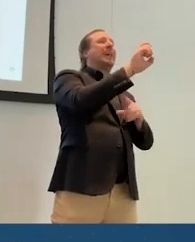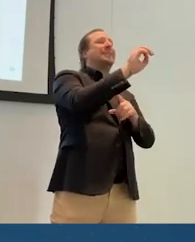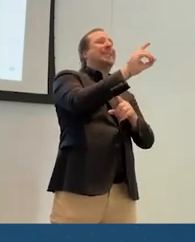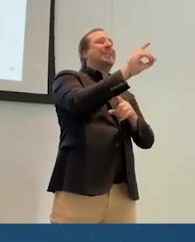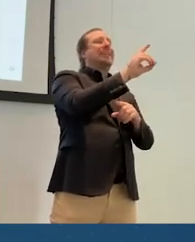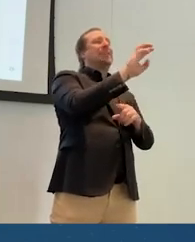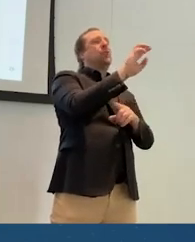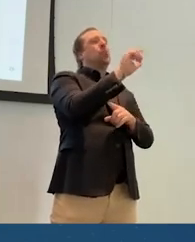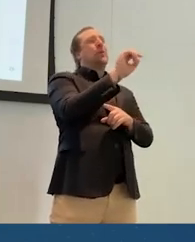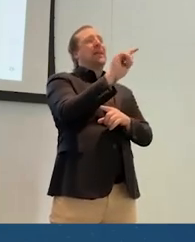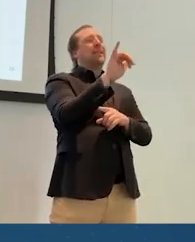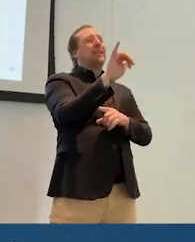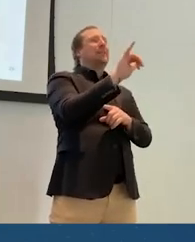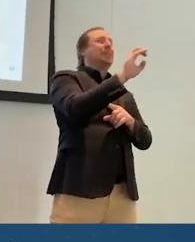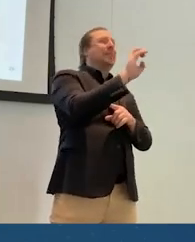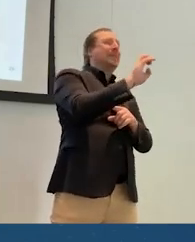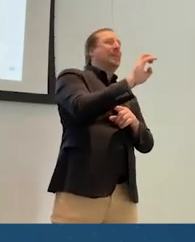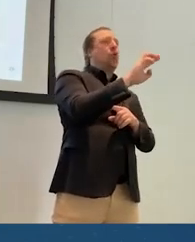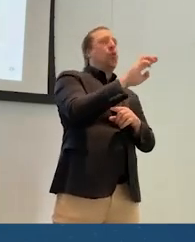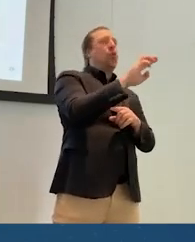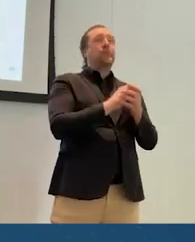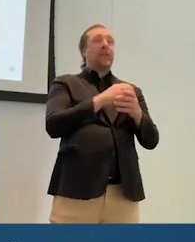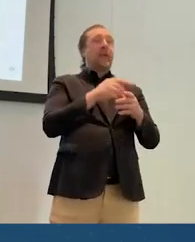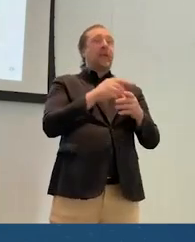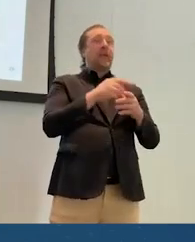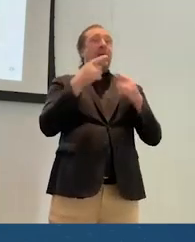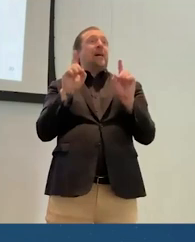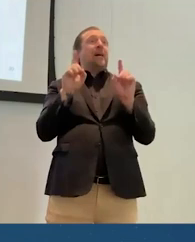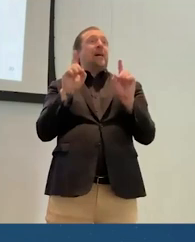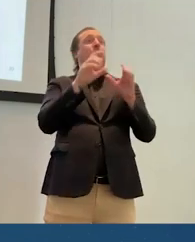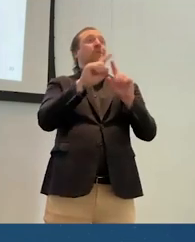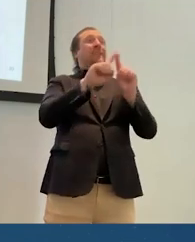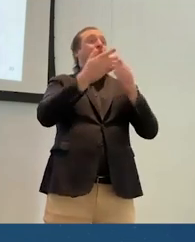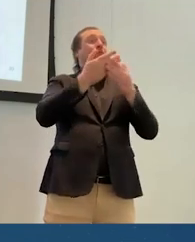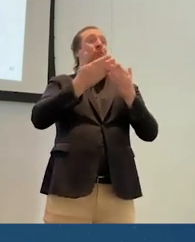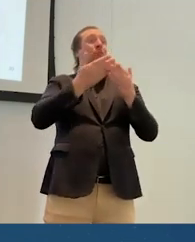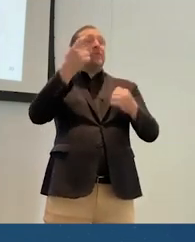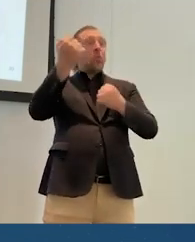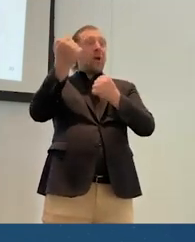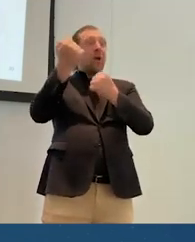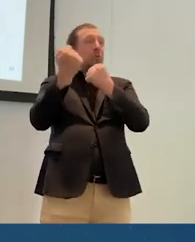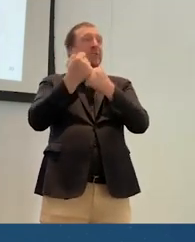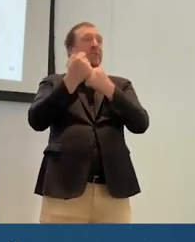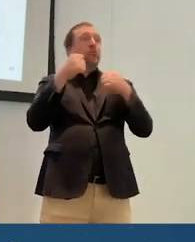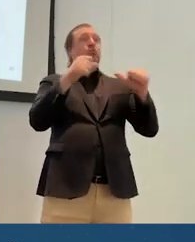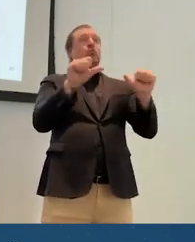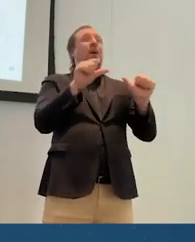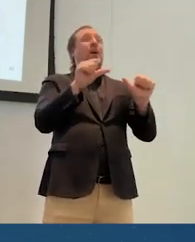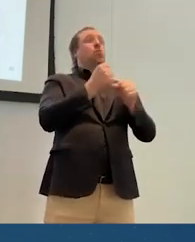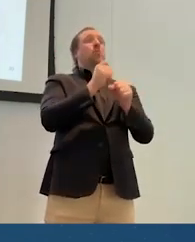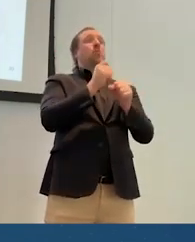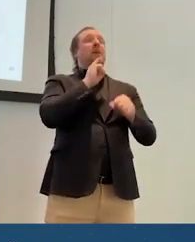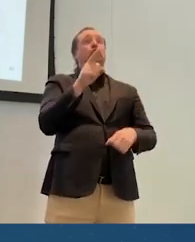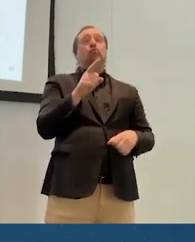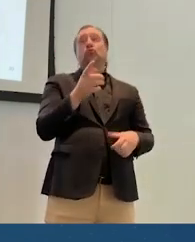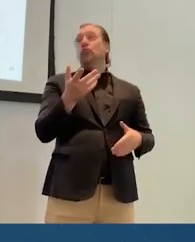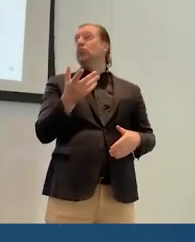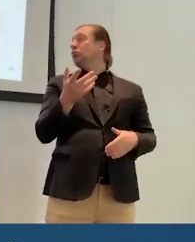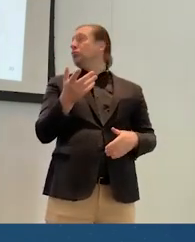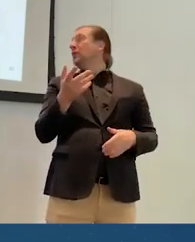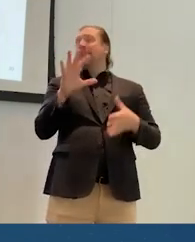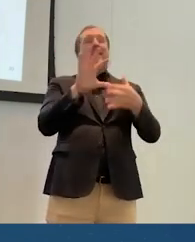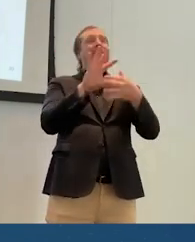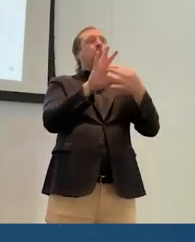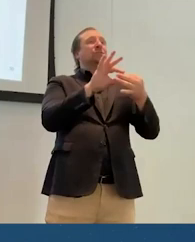Finally, we have done a number of other things in terms of advocacy to try to make sure that the